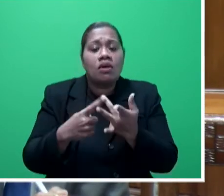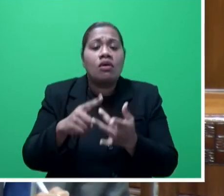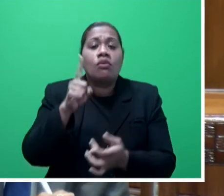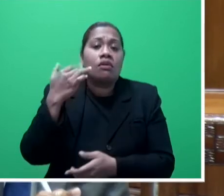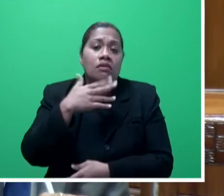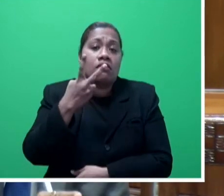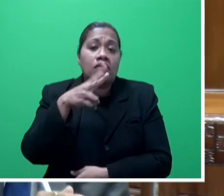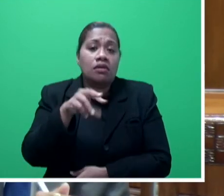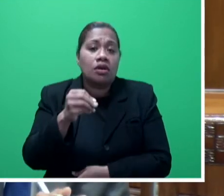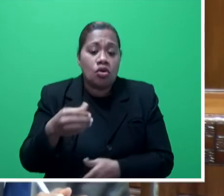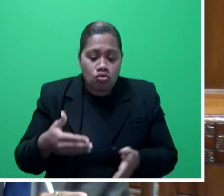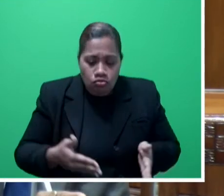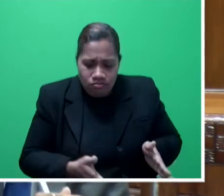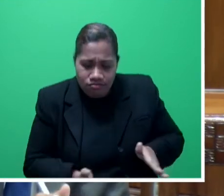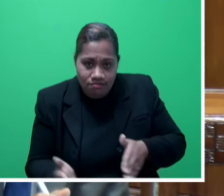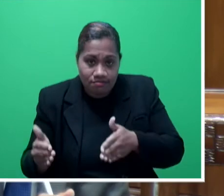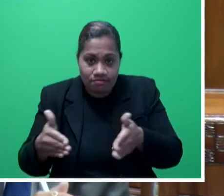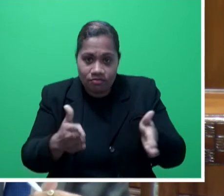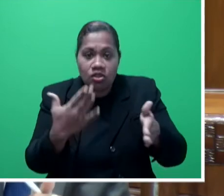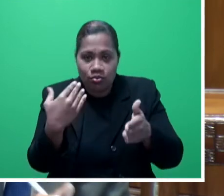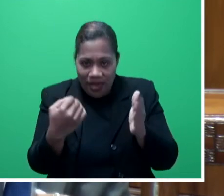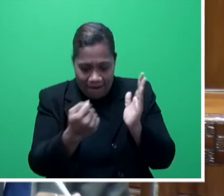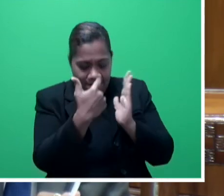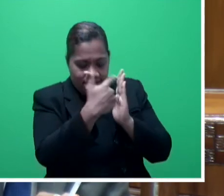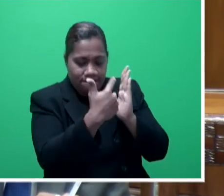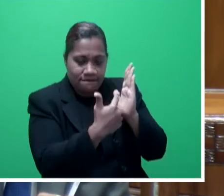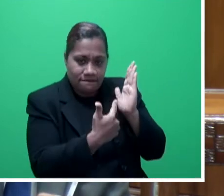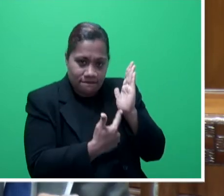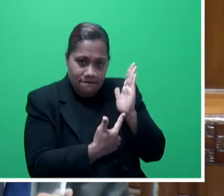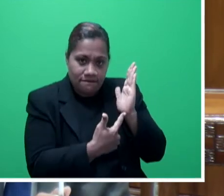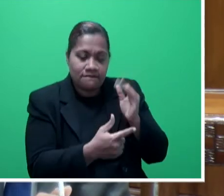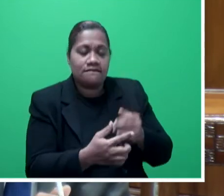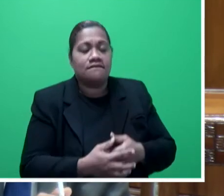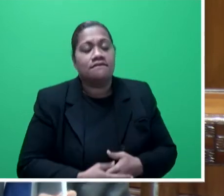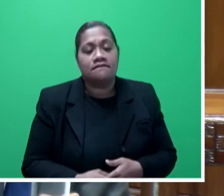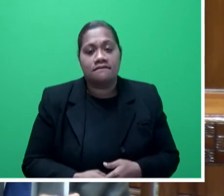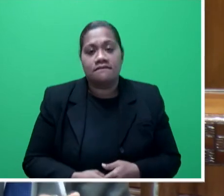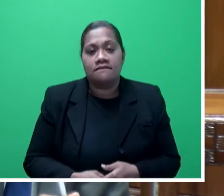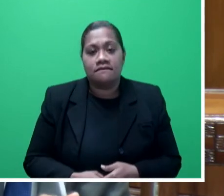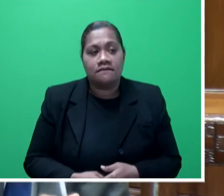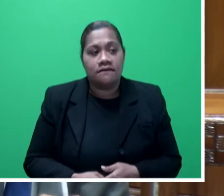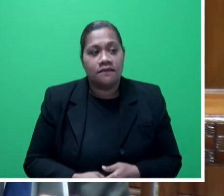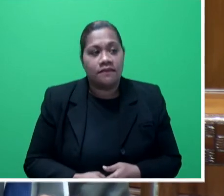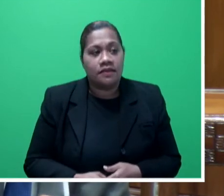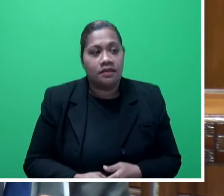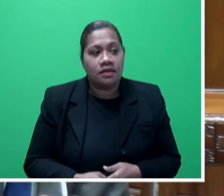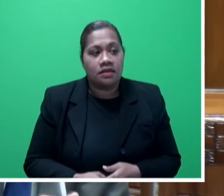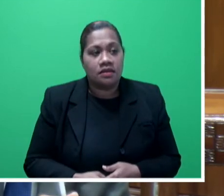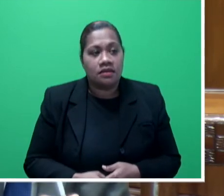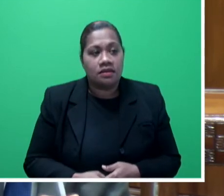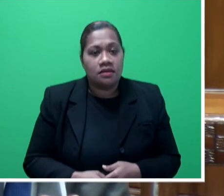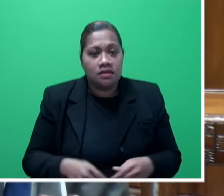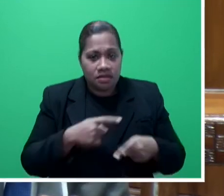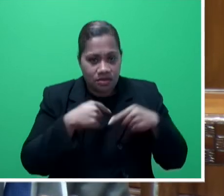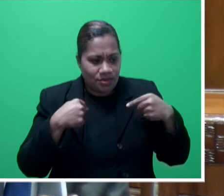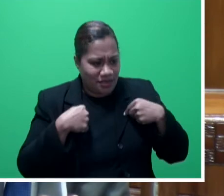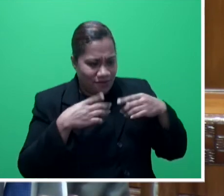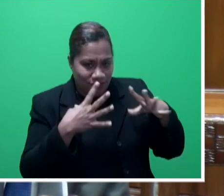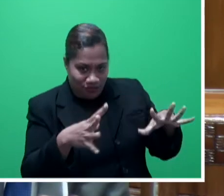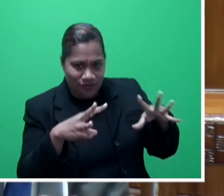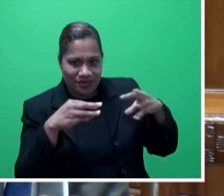and creeks that we have on our list to seek expression of interest from potential